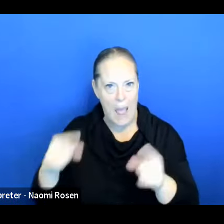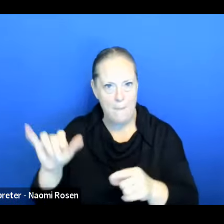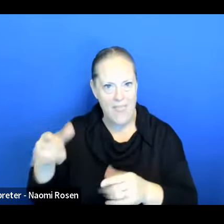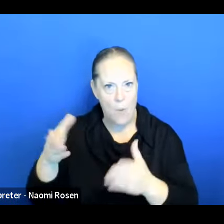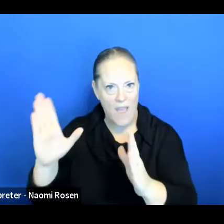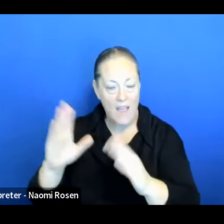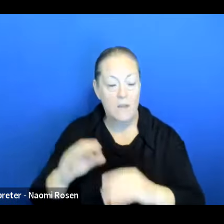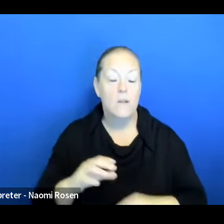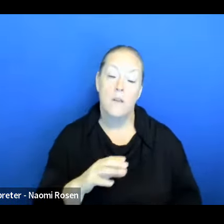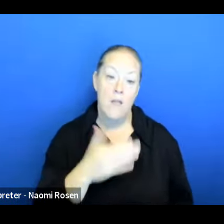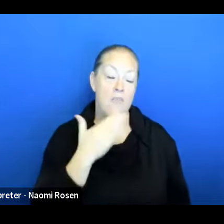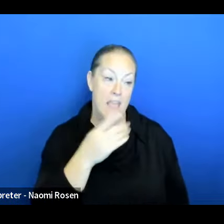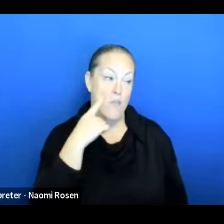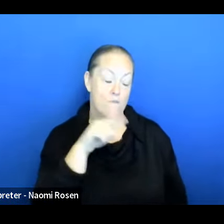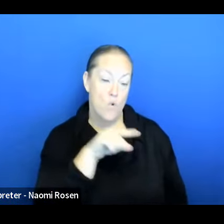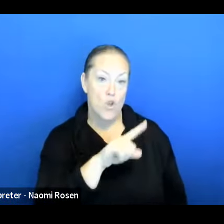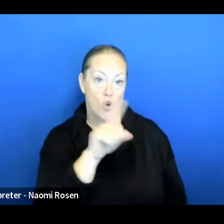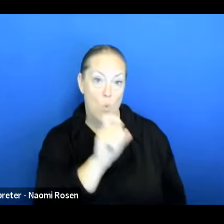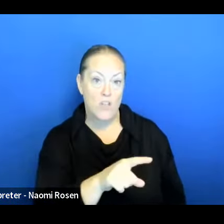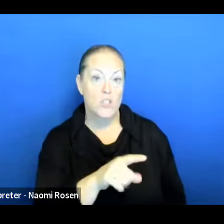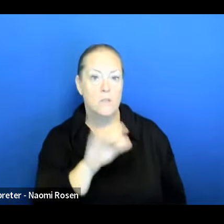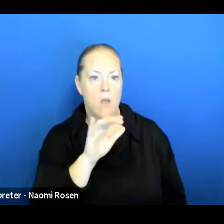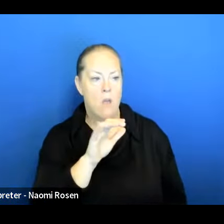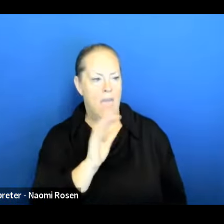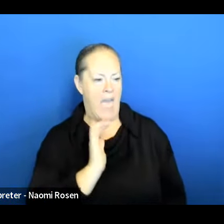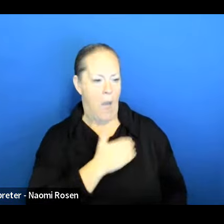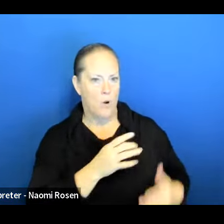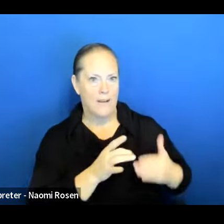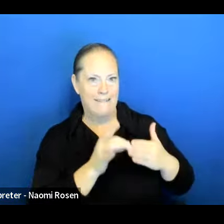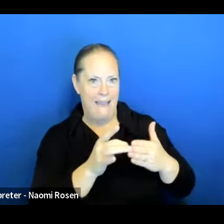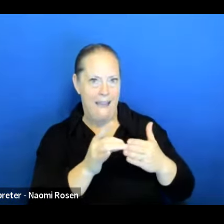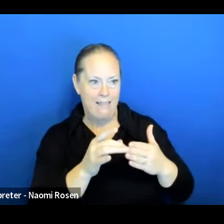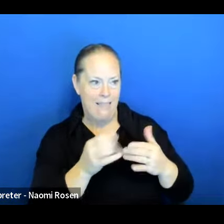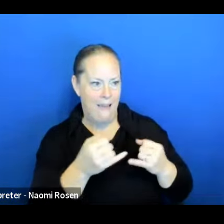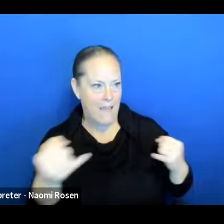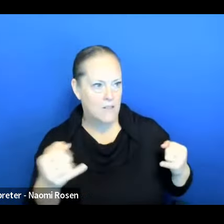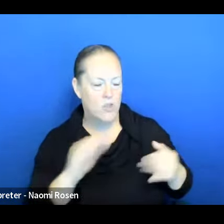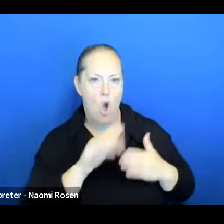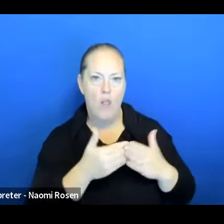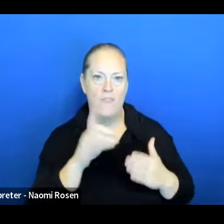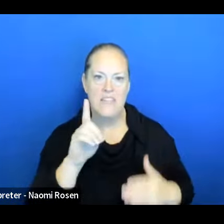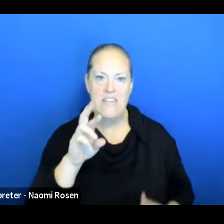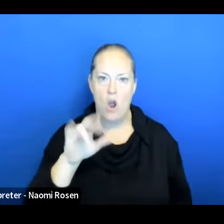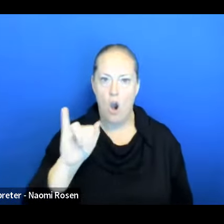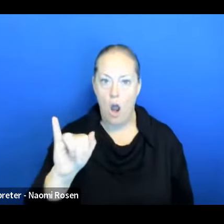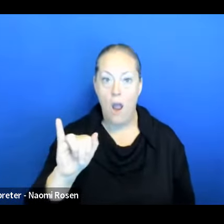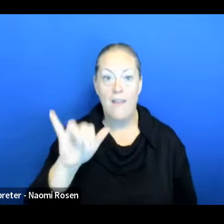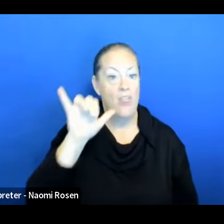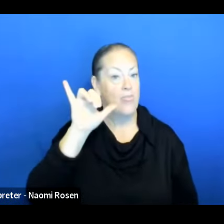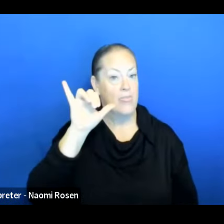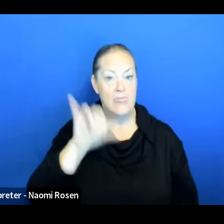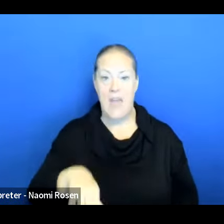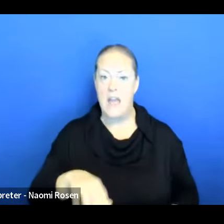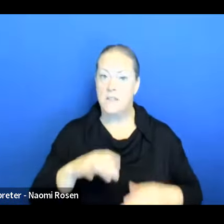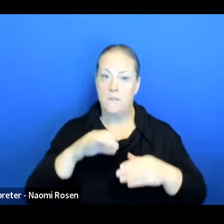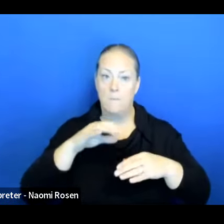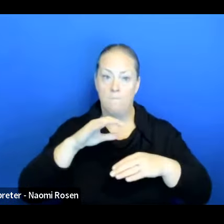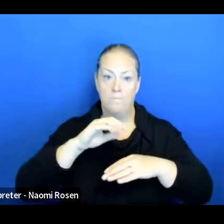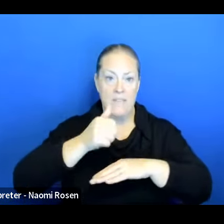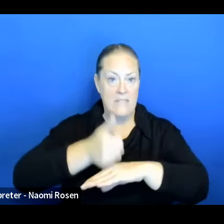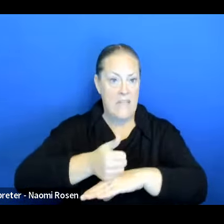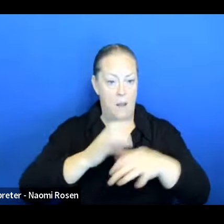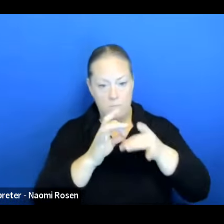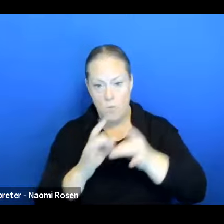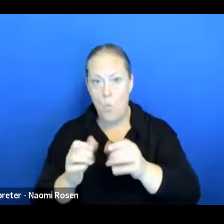question. You know, the dietary guidelines, the, the, the DRIs, all of the guidance that we receive is science driven. So we have six